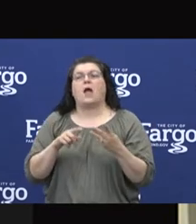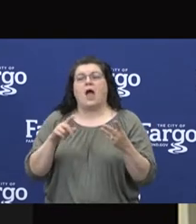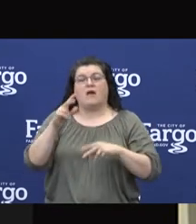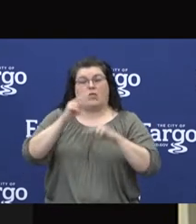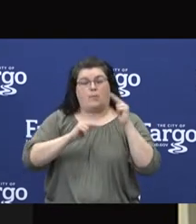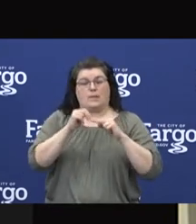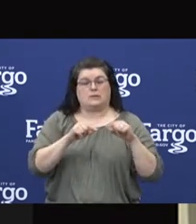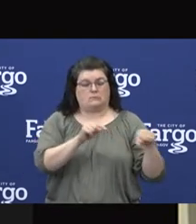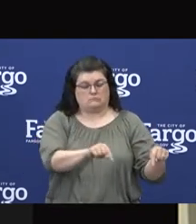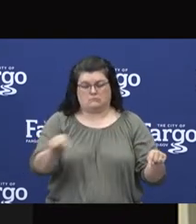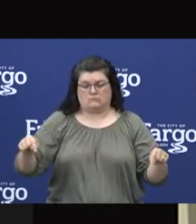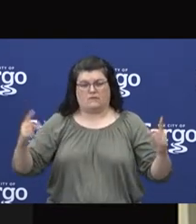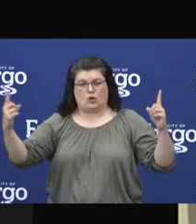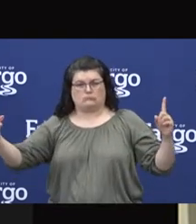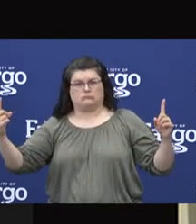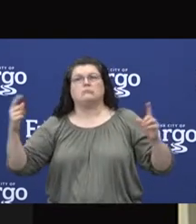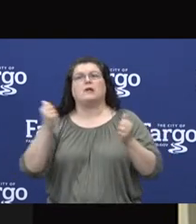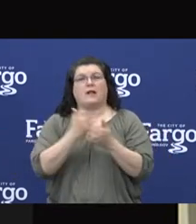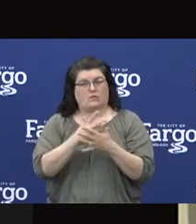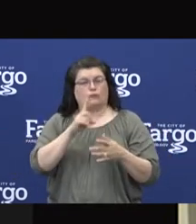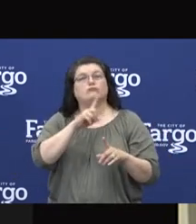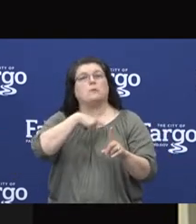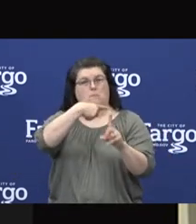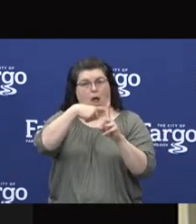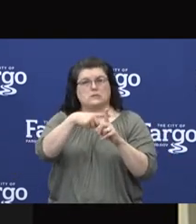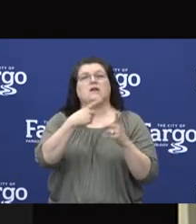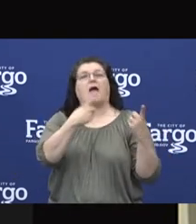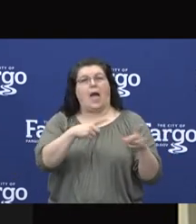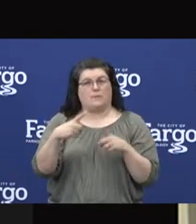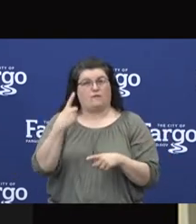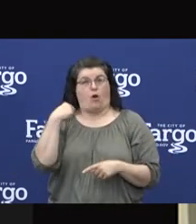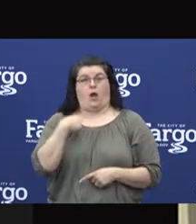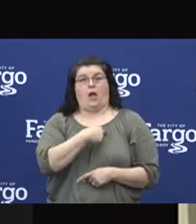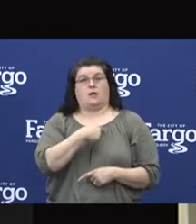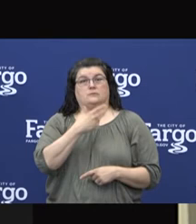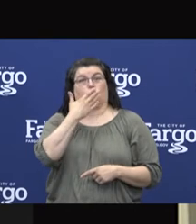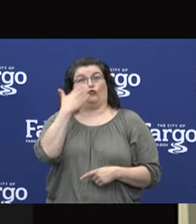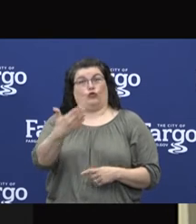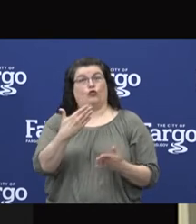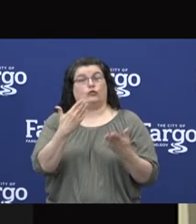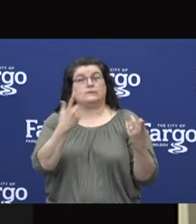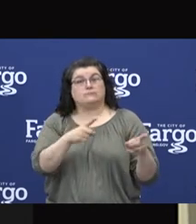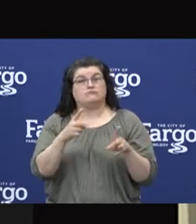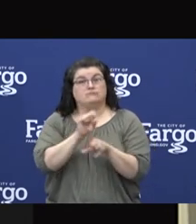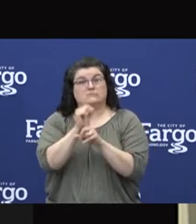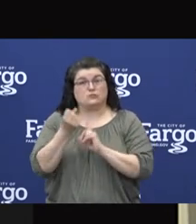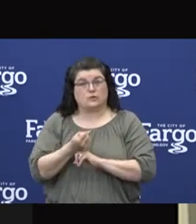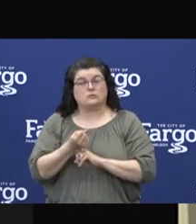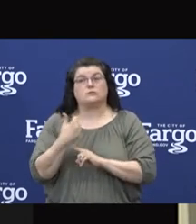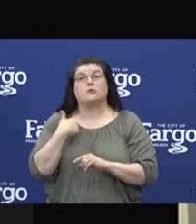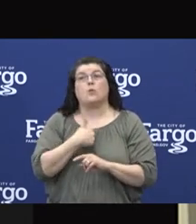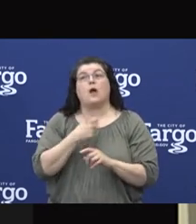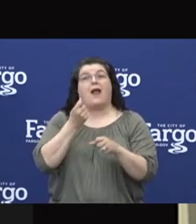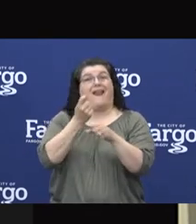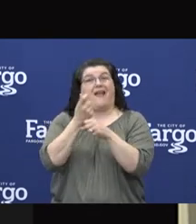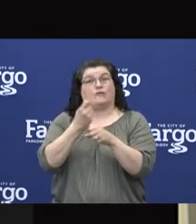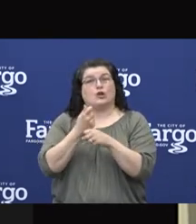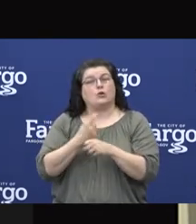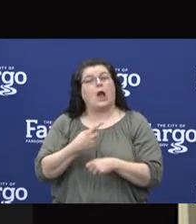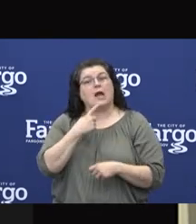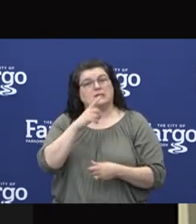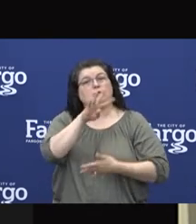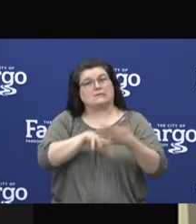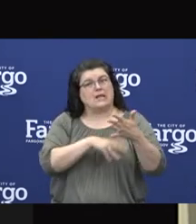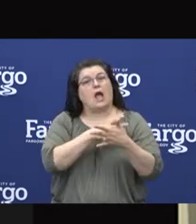are having a very positive impact in our clinics. With sports and annual school physicals coming up, I suggest everyone get their appointments